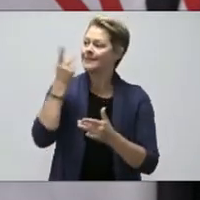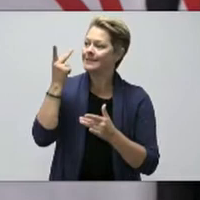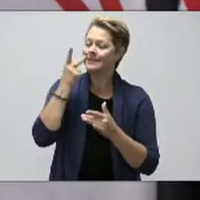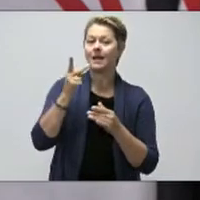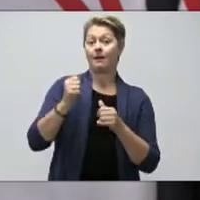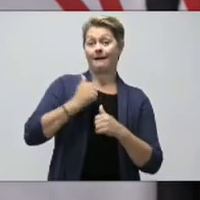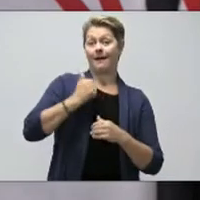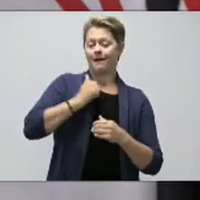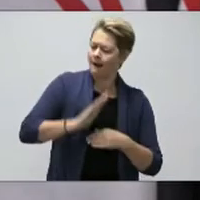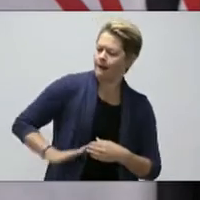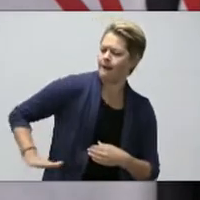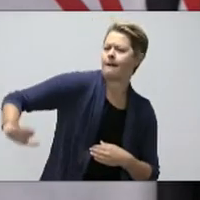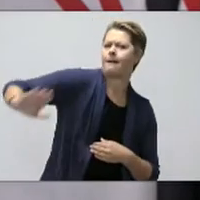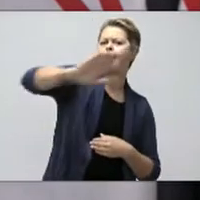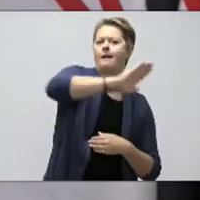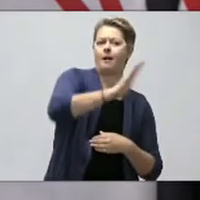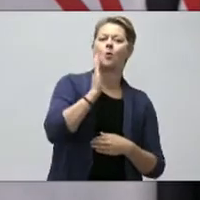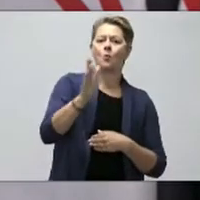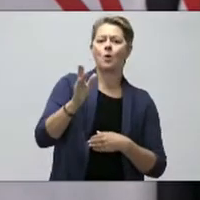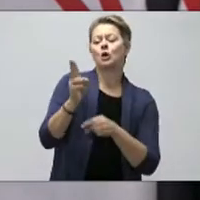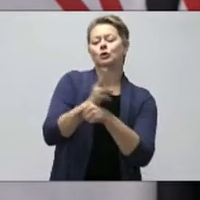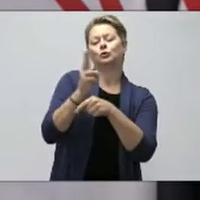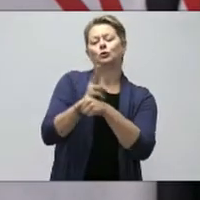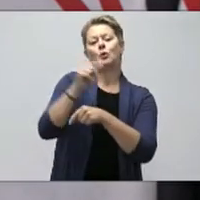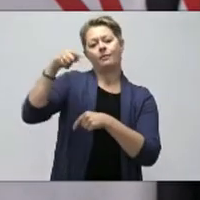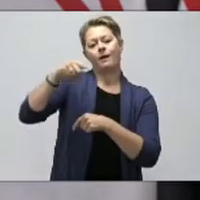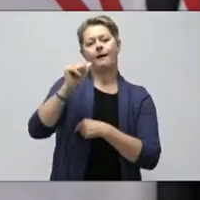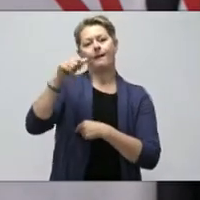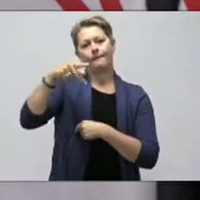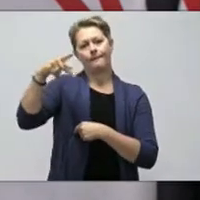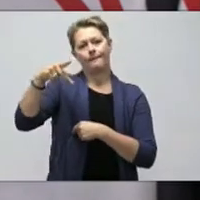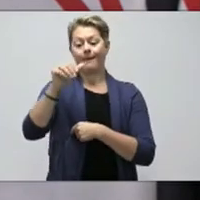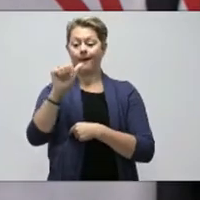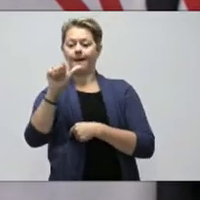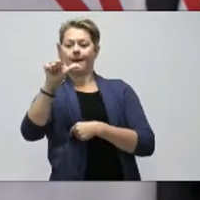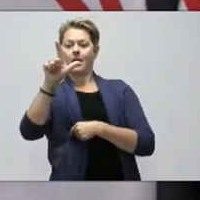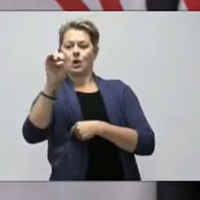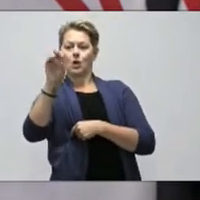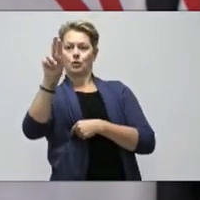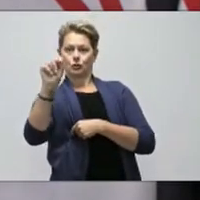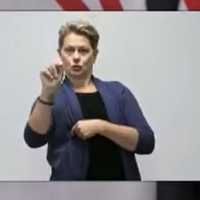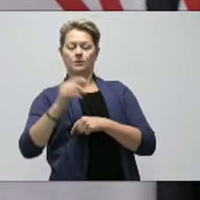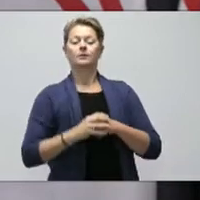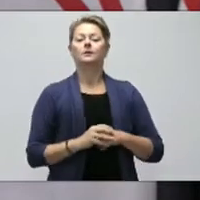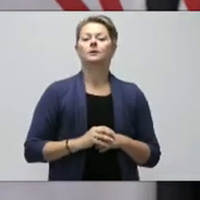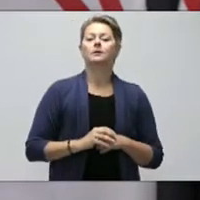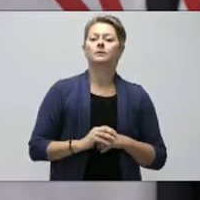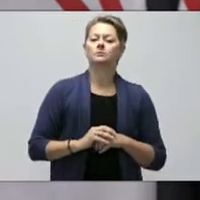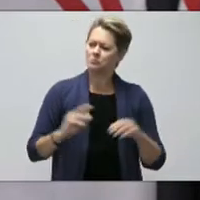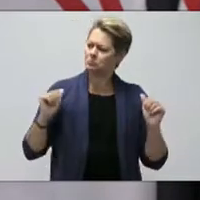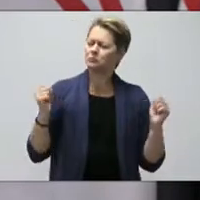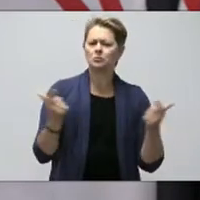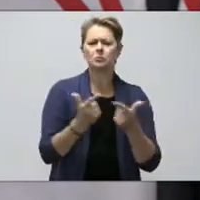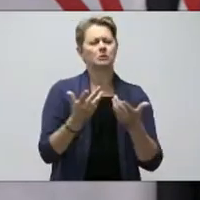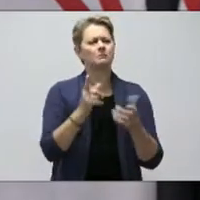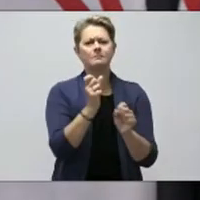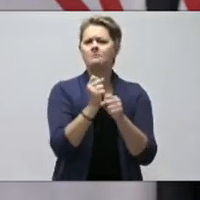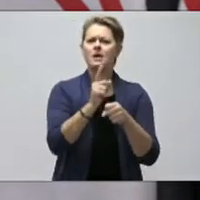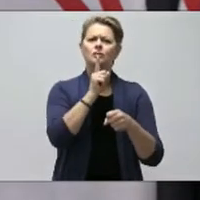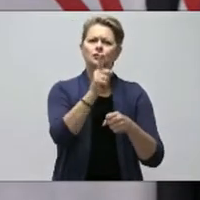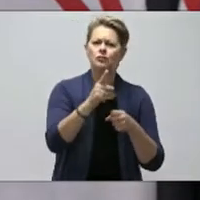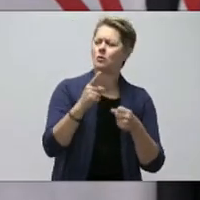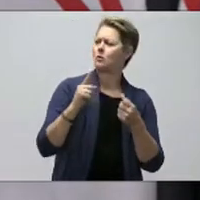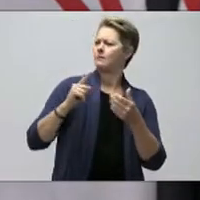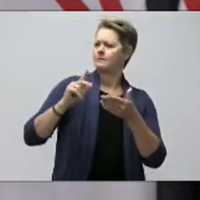this opportunity to use this very app. We all share the collective goal of ensuring the health and well-being of